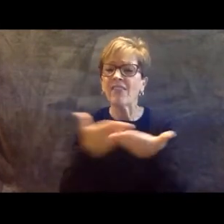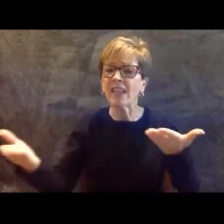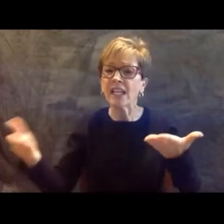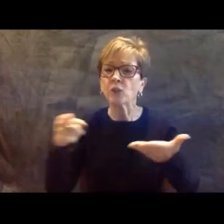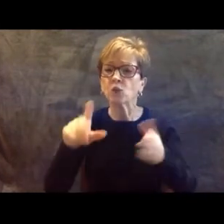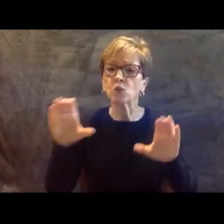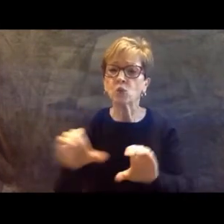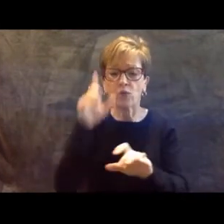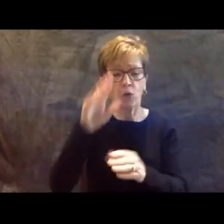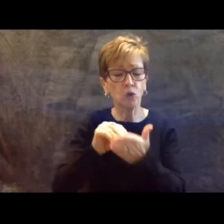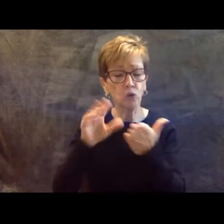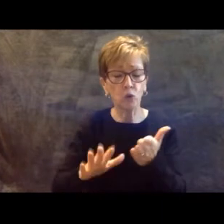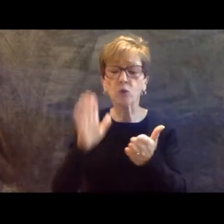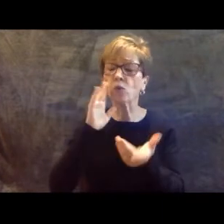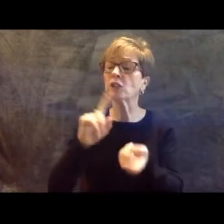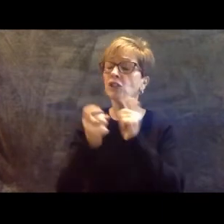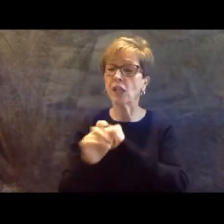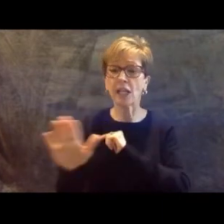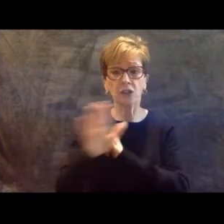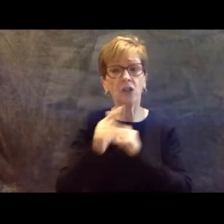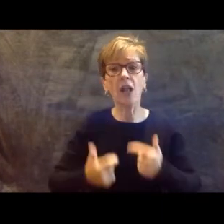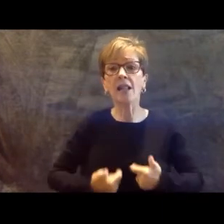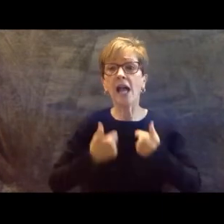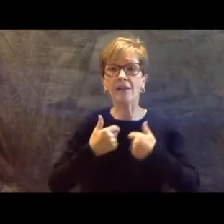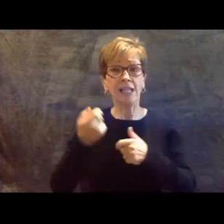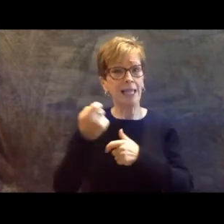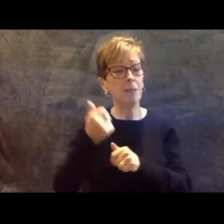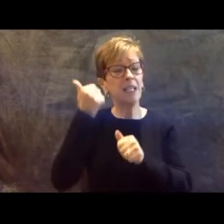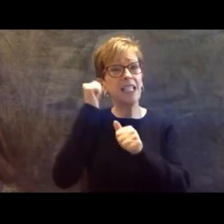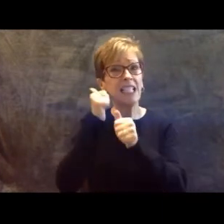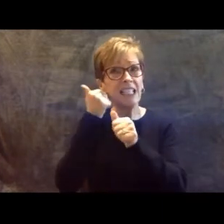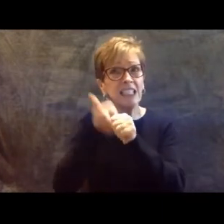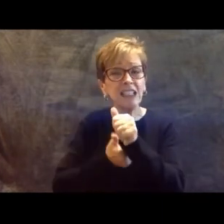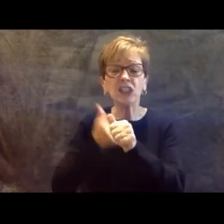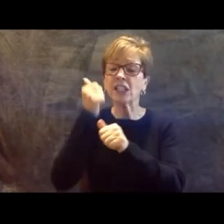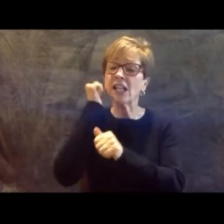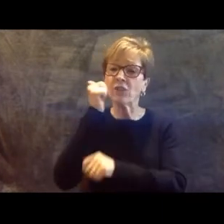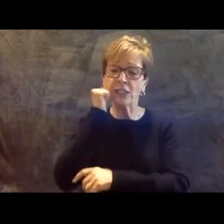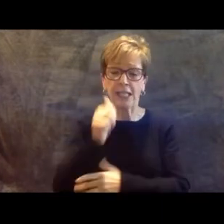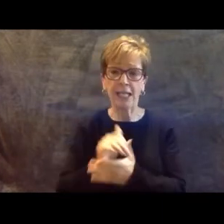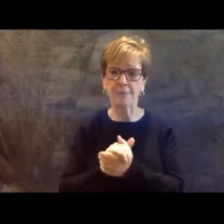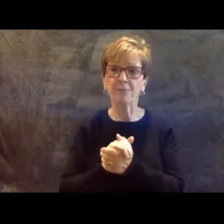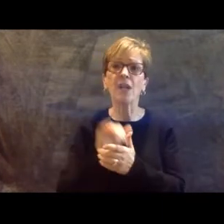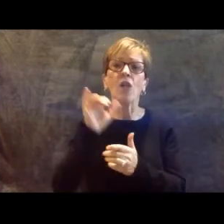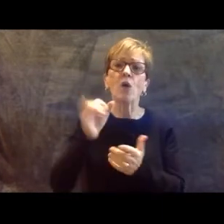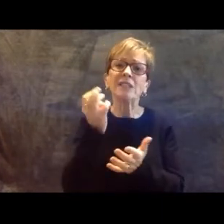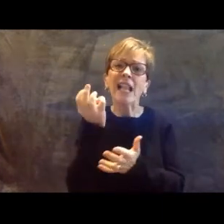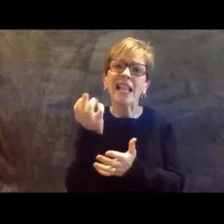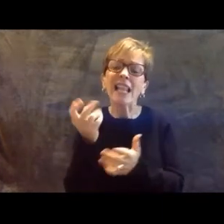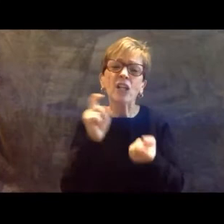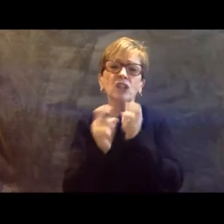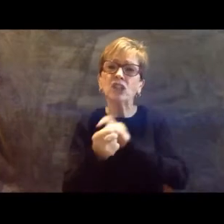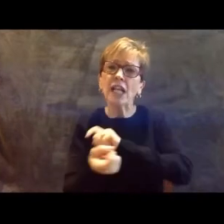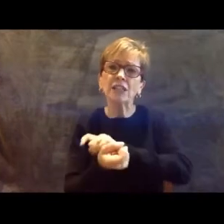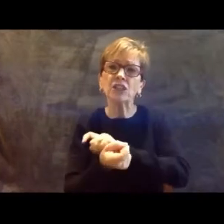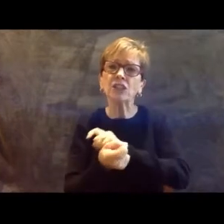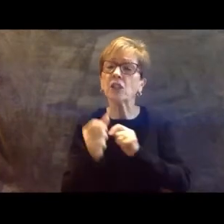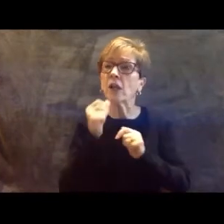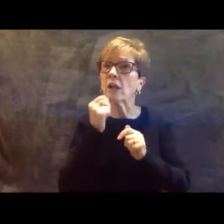students' lives a little bit each and every day. Those little changes, they don't go away.